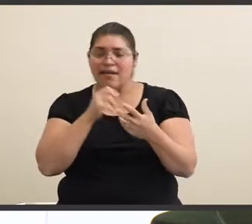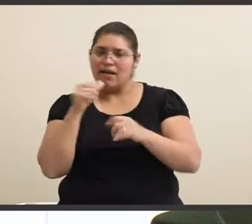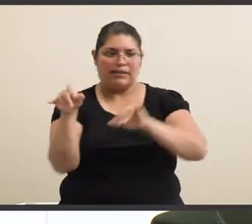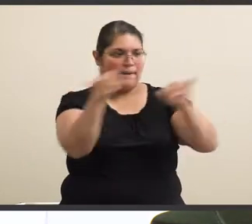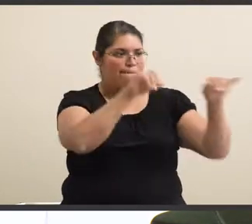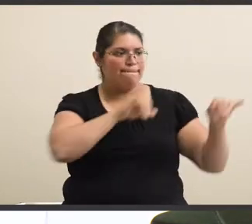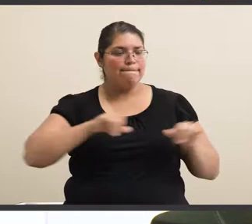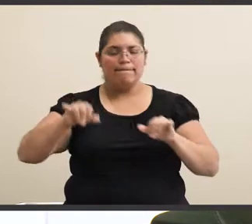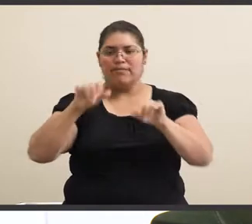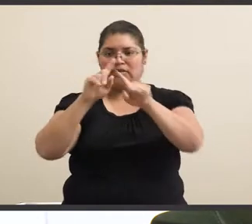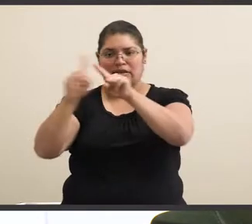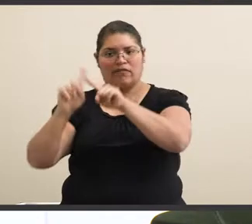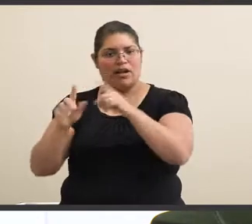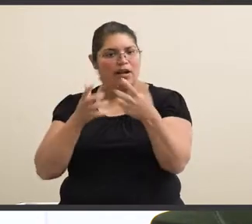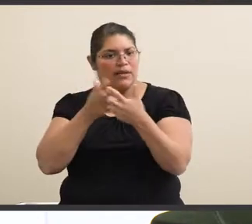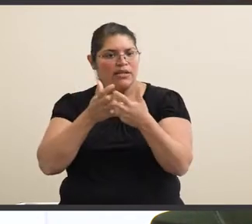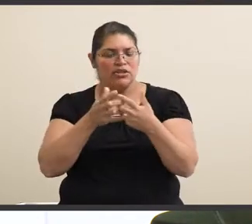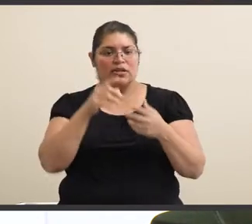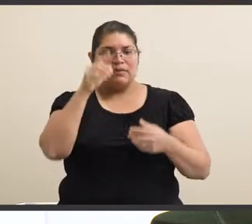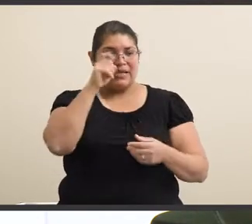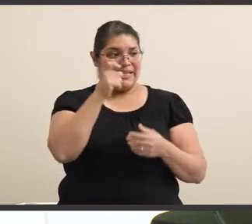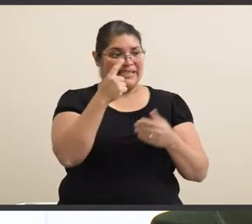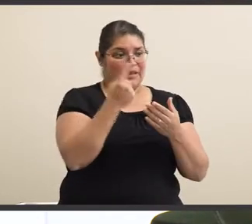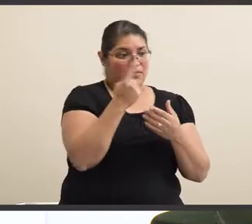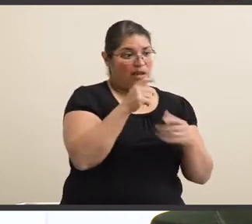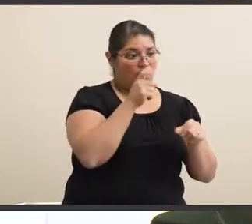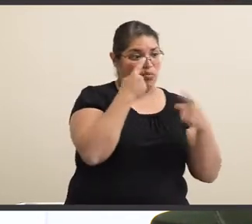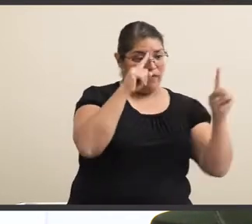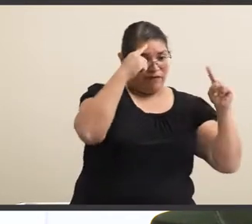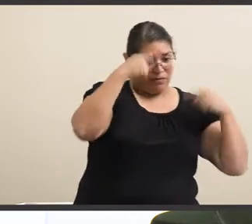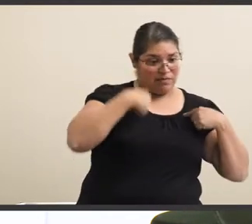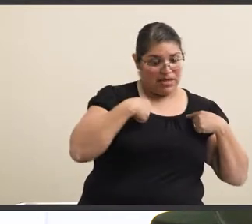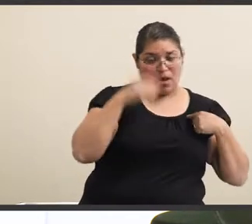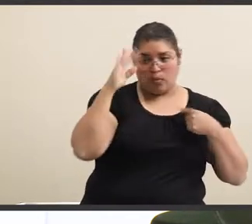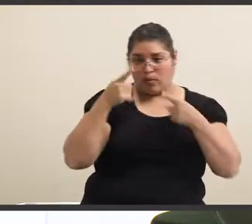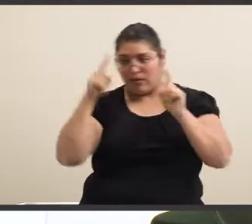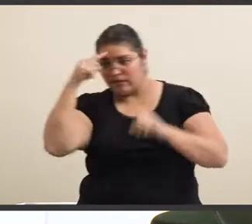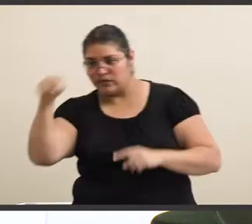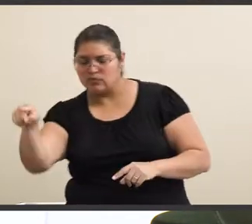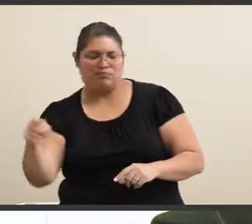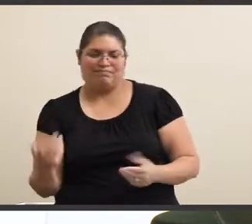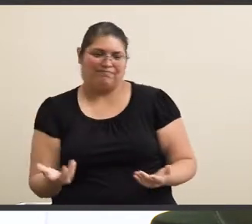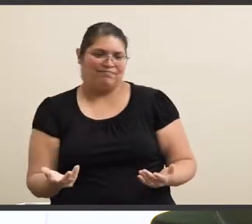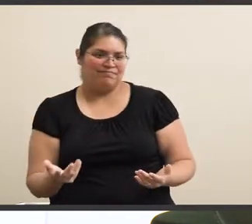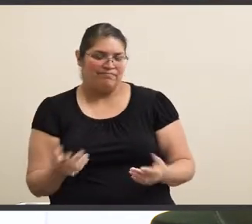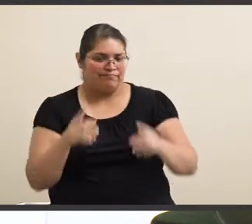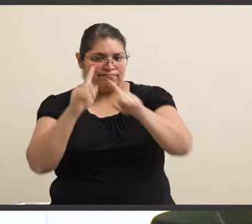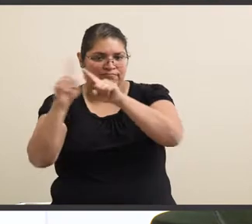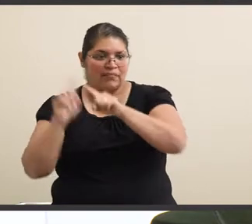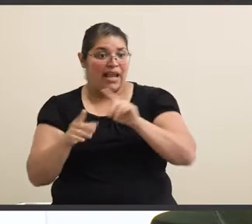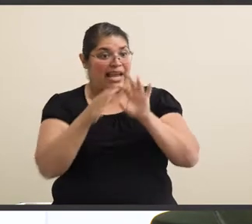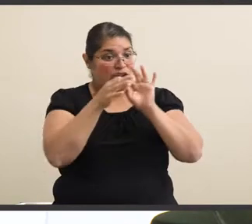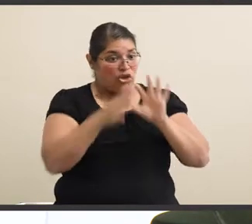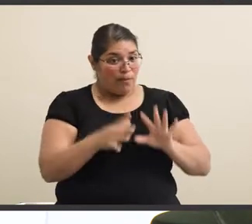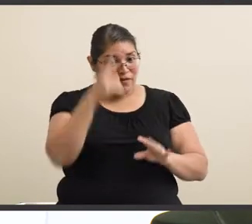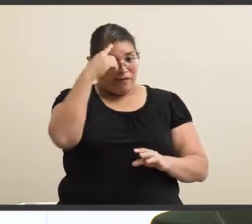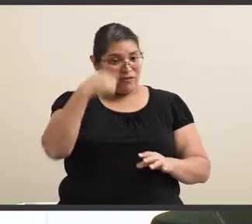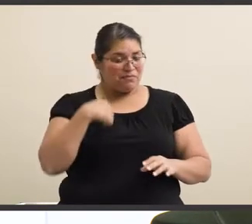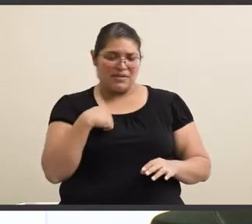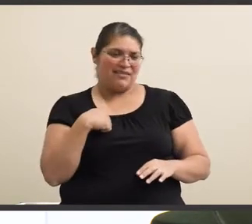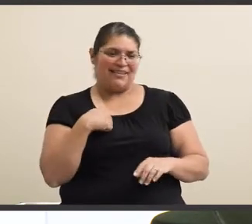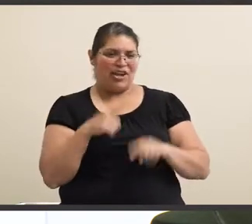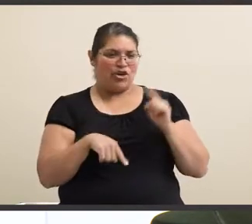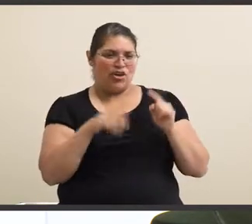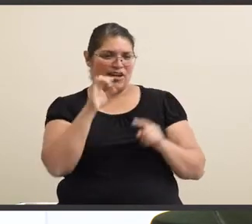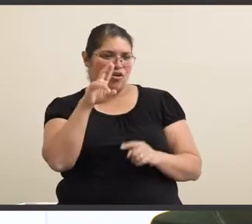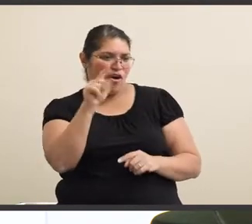Everybody's going to have different accommodations. Just because something works for me doesn't mean it's going to work for somebody else. An interpreter might have not worked for me. could have used